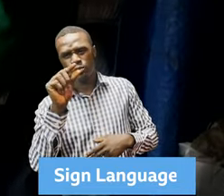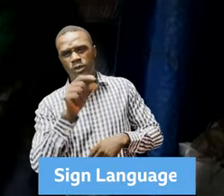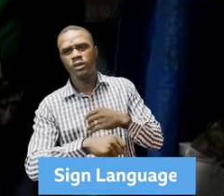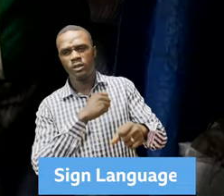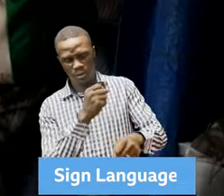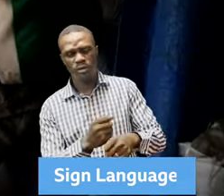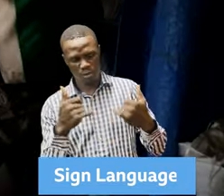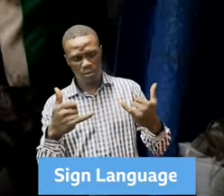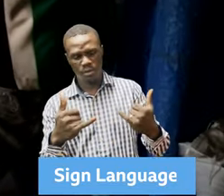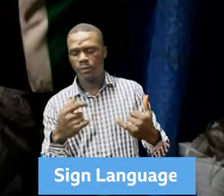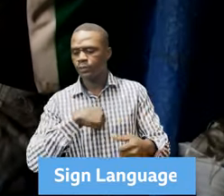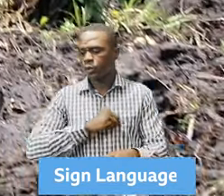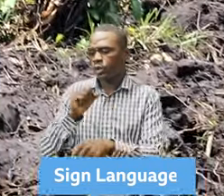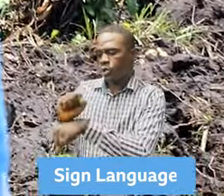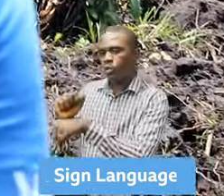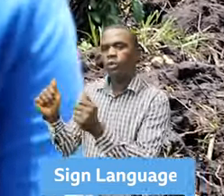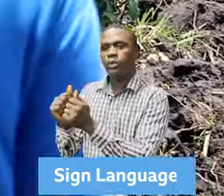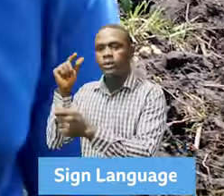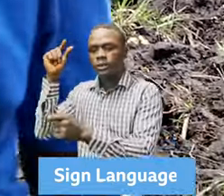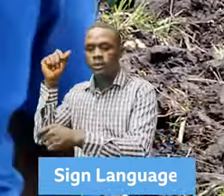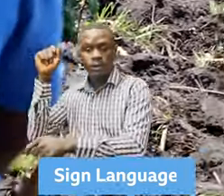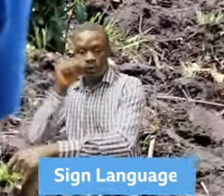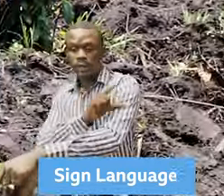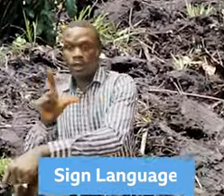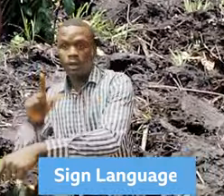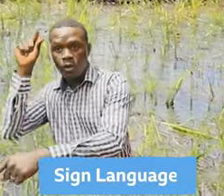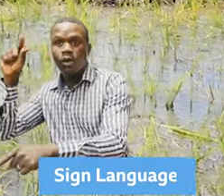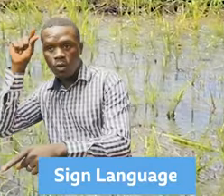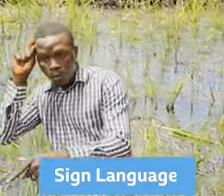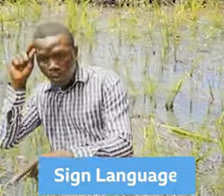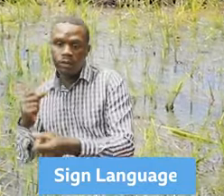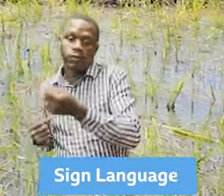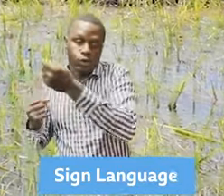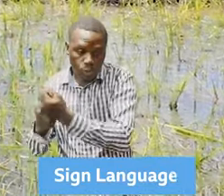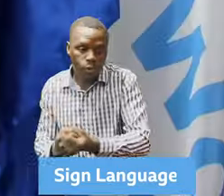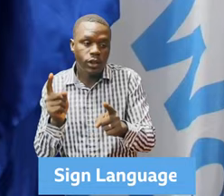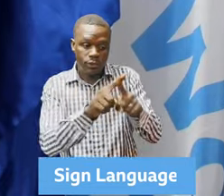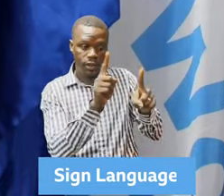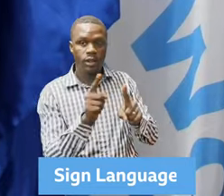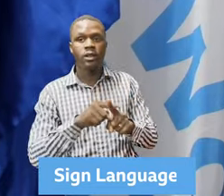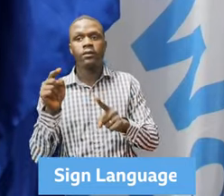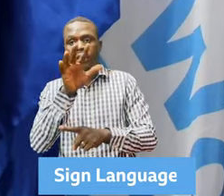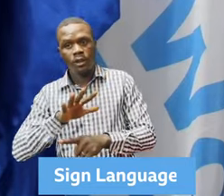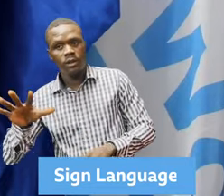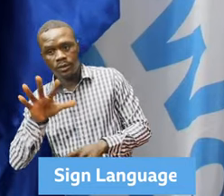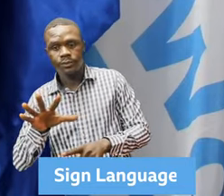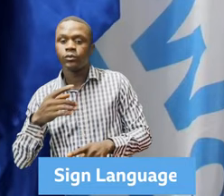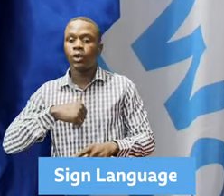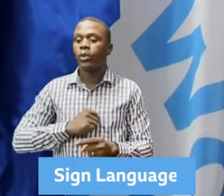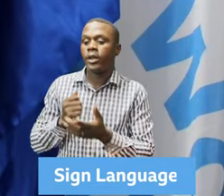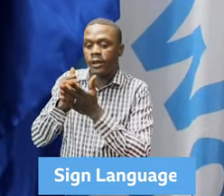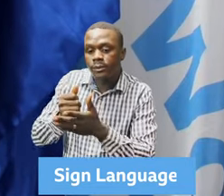of Sierra Leone in supporting the population here on various activities. We have been having a long-standing school feeding program